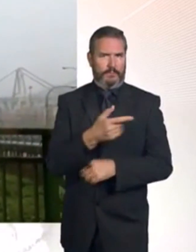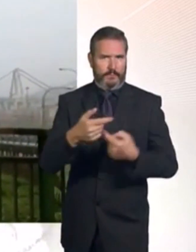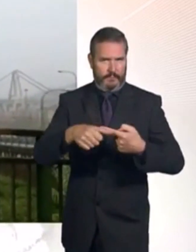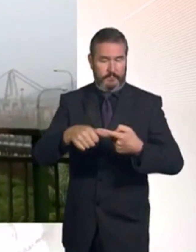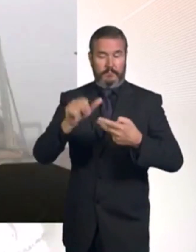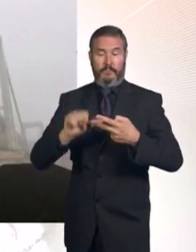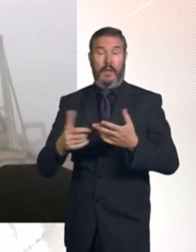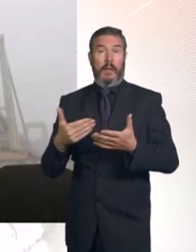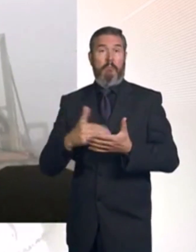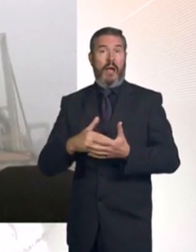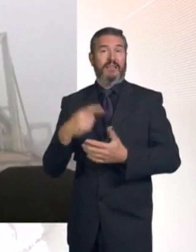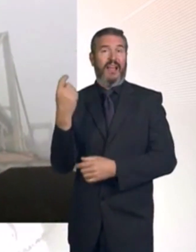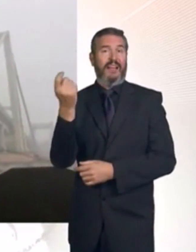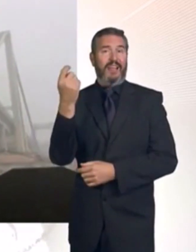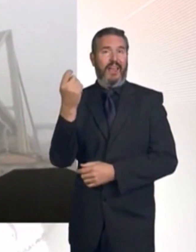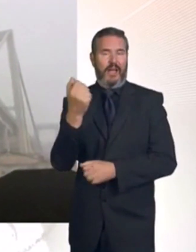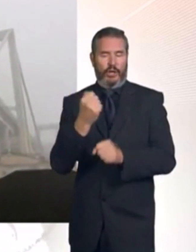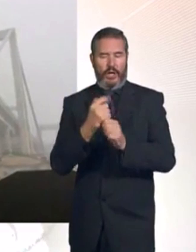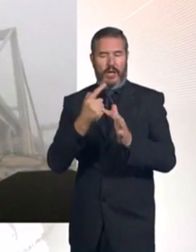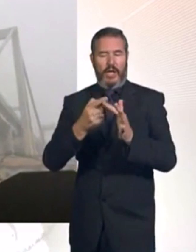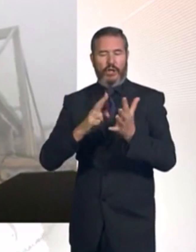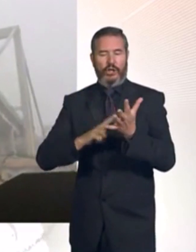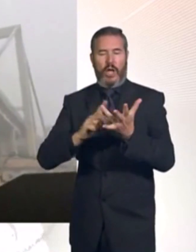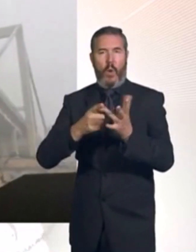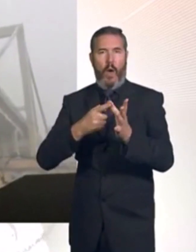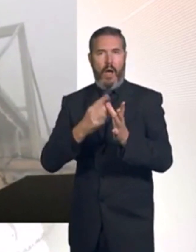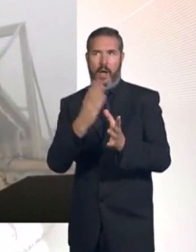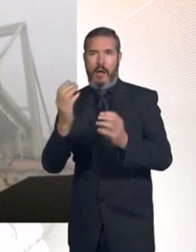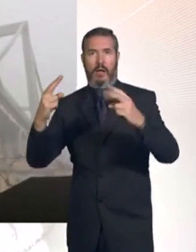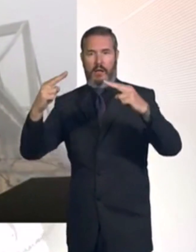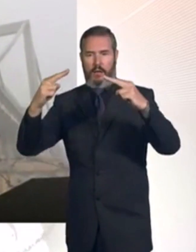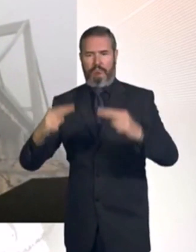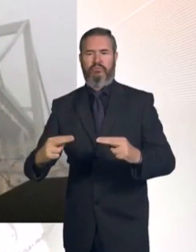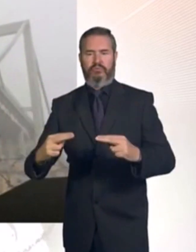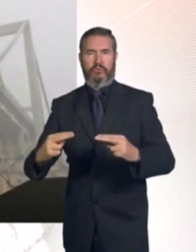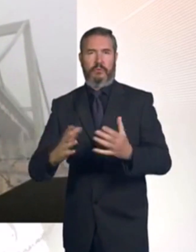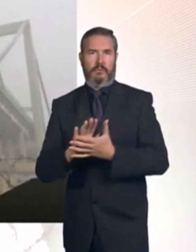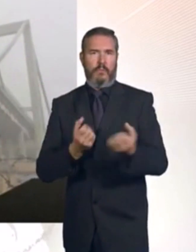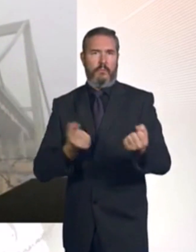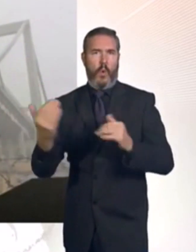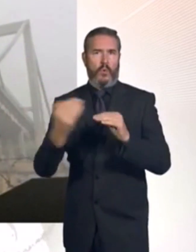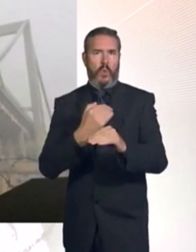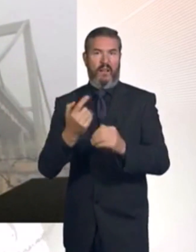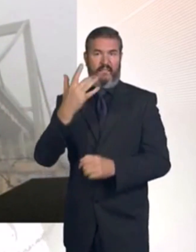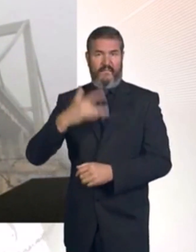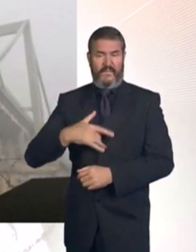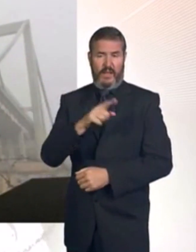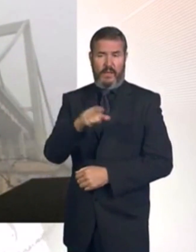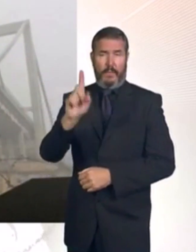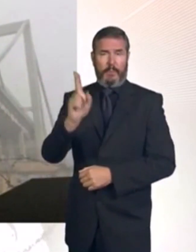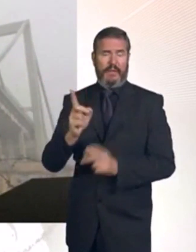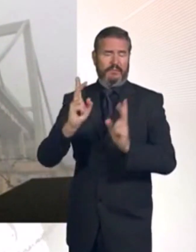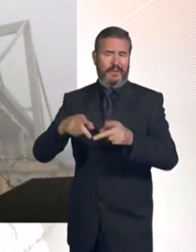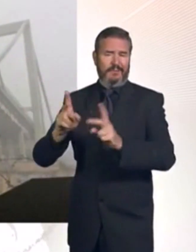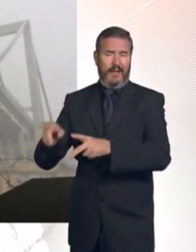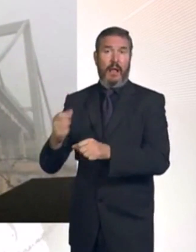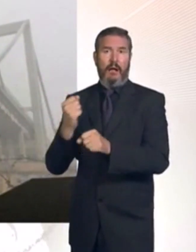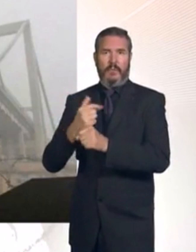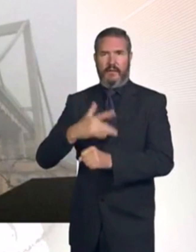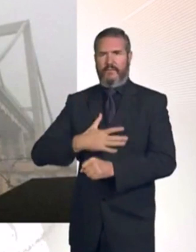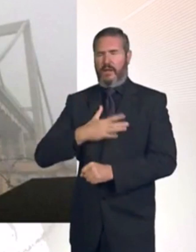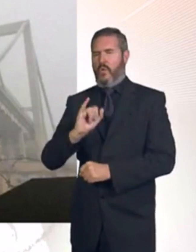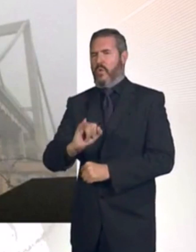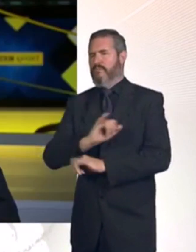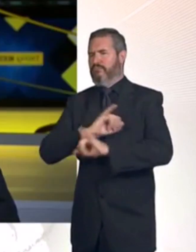A motorway bridge has partially collapsed in the Italian city of Genoa with dozens feared dead. The government says it fears an immense tragedy.